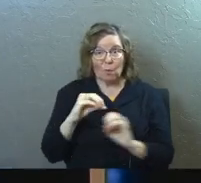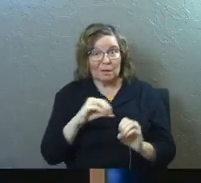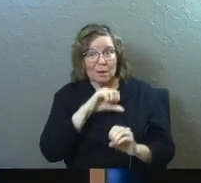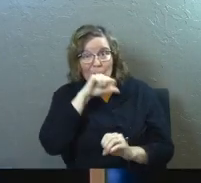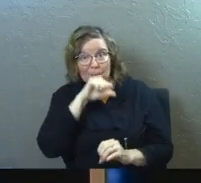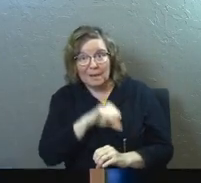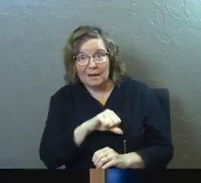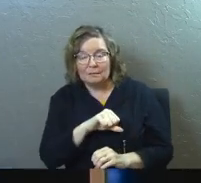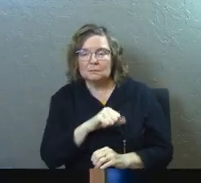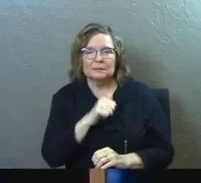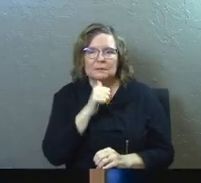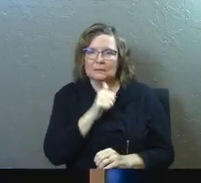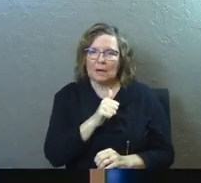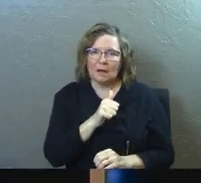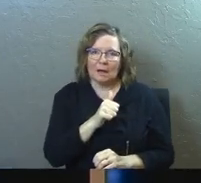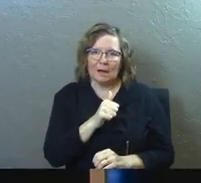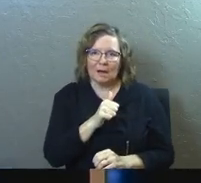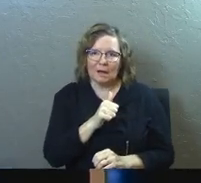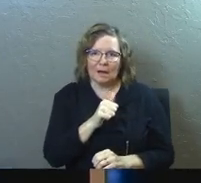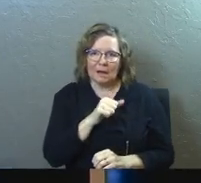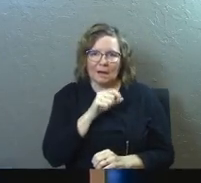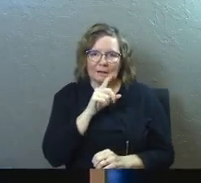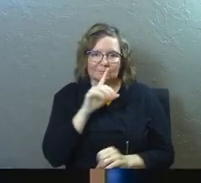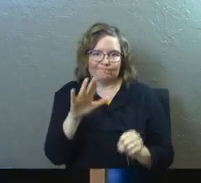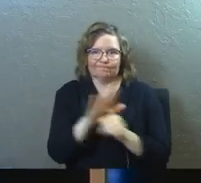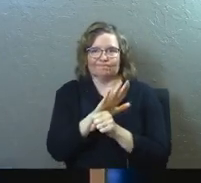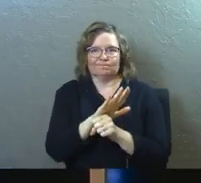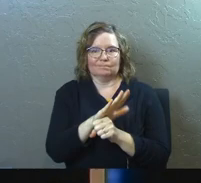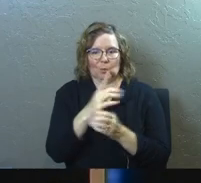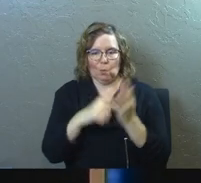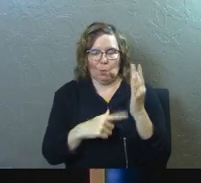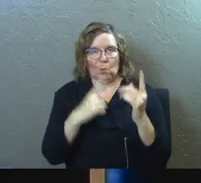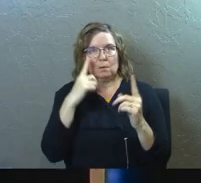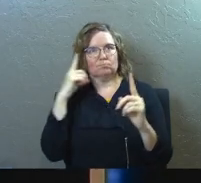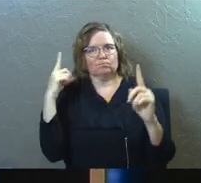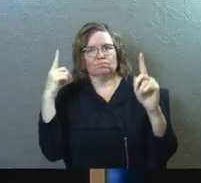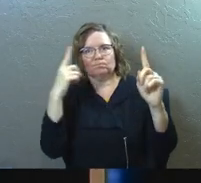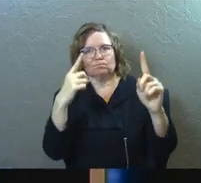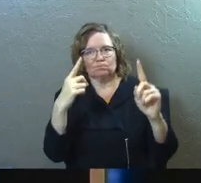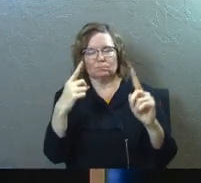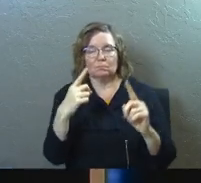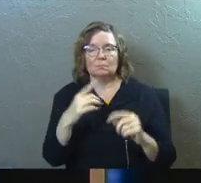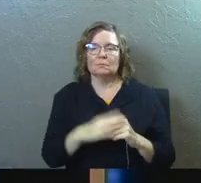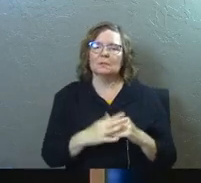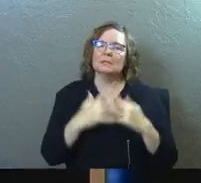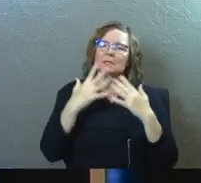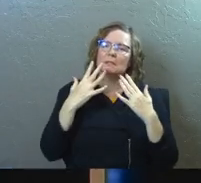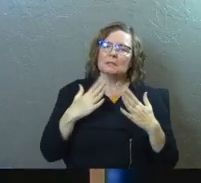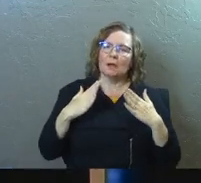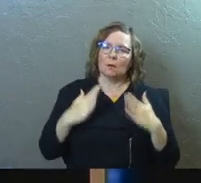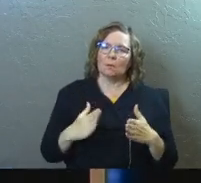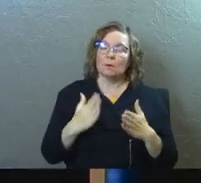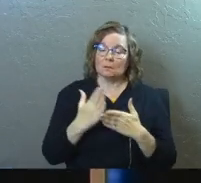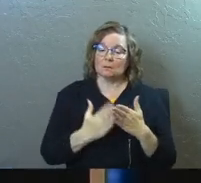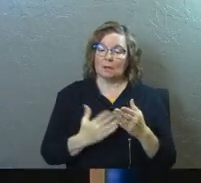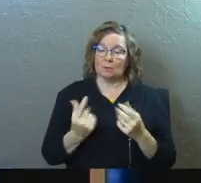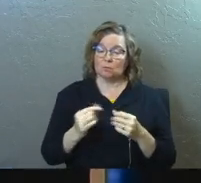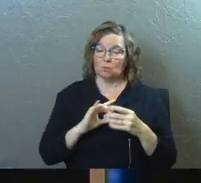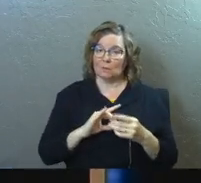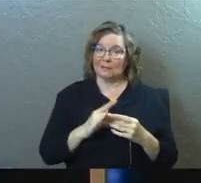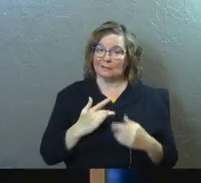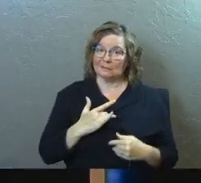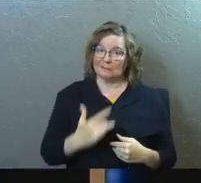passion is not what it's about. It's not what we dreamed of. Here's the sad way that some of us do